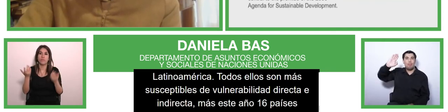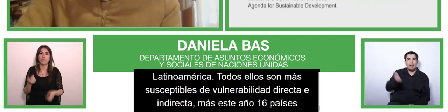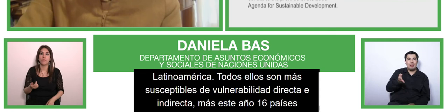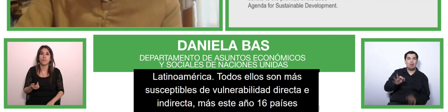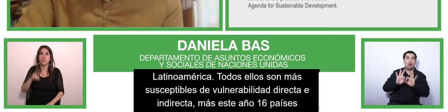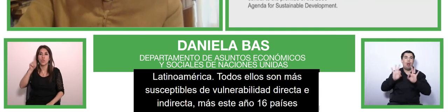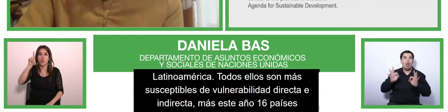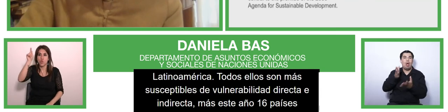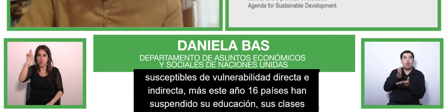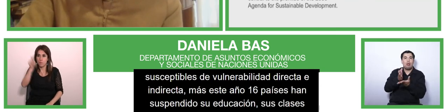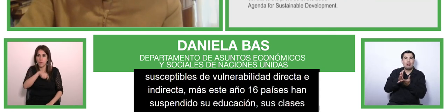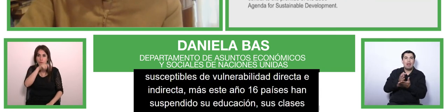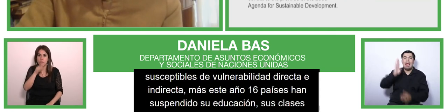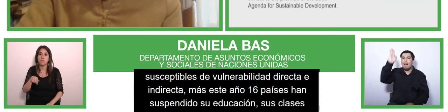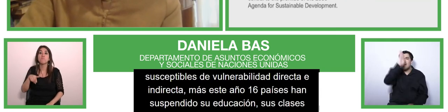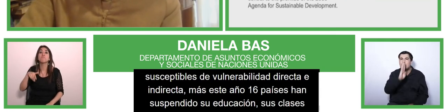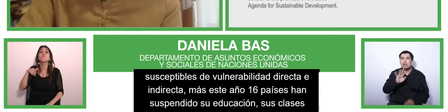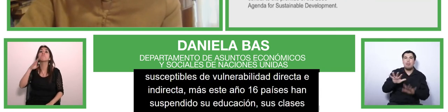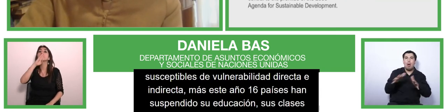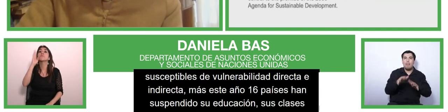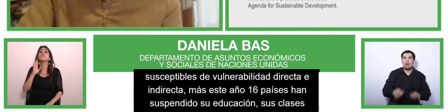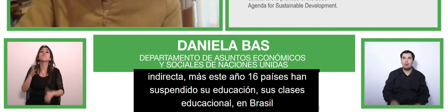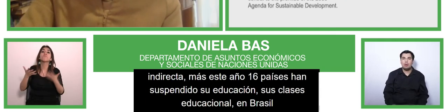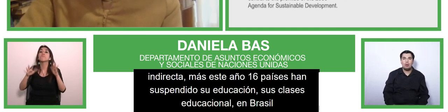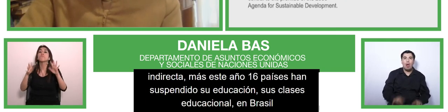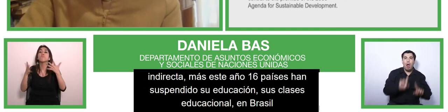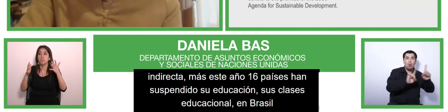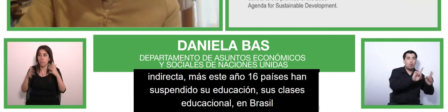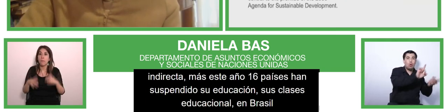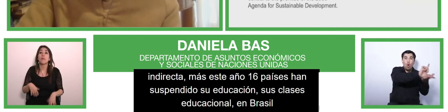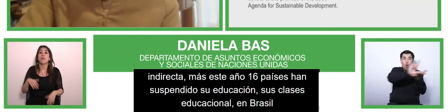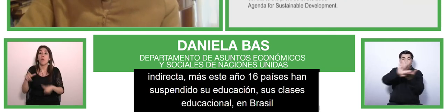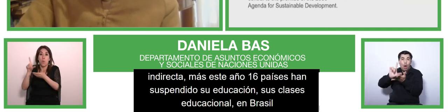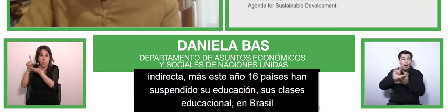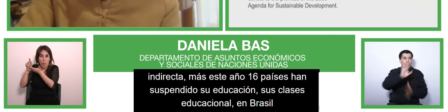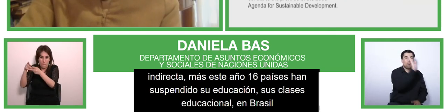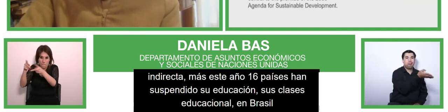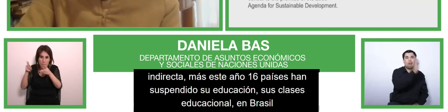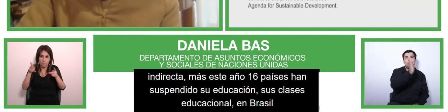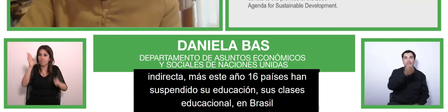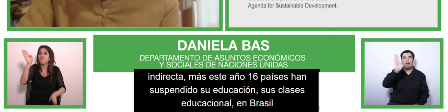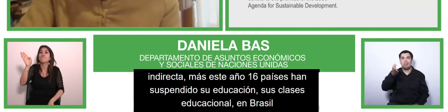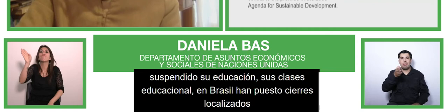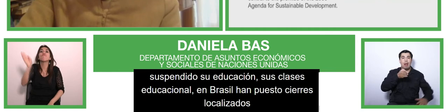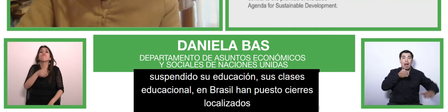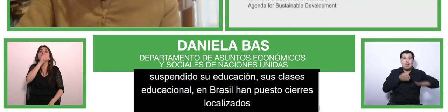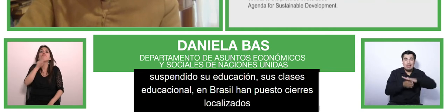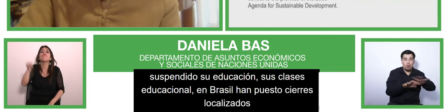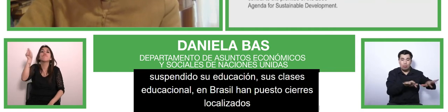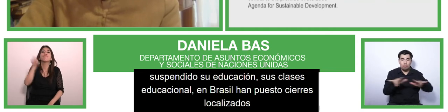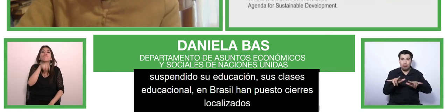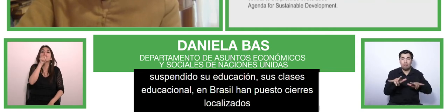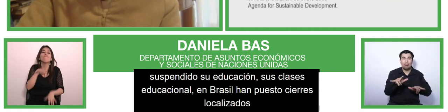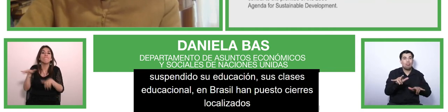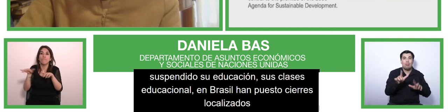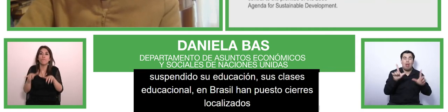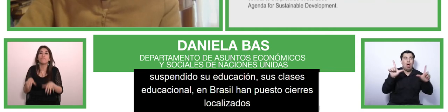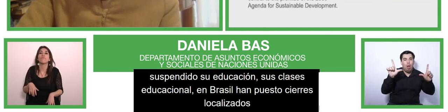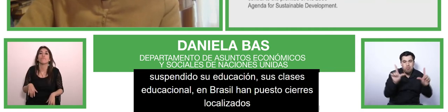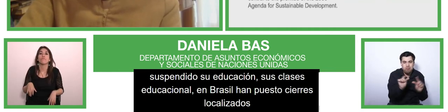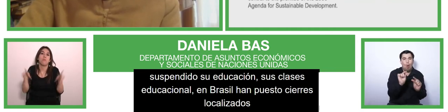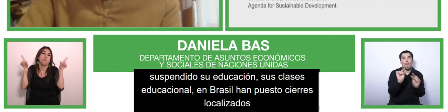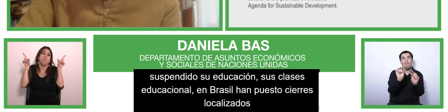closures while gaps in access to computers and the internet and limitations in skills for their